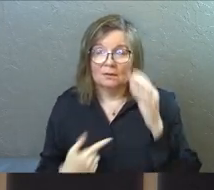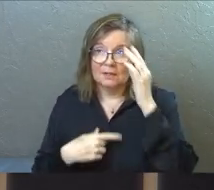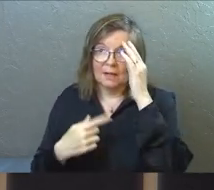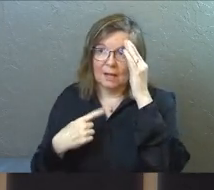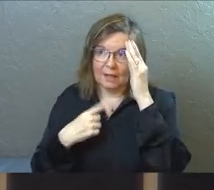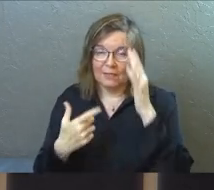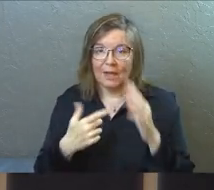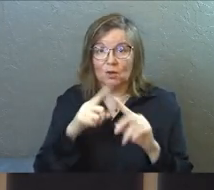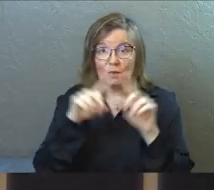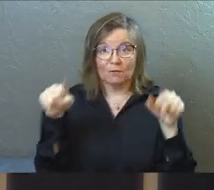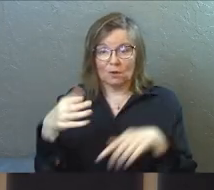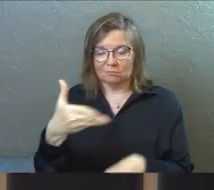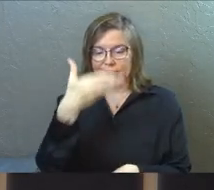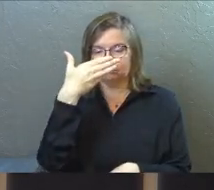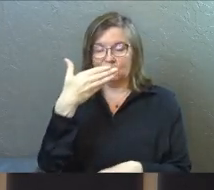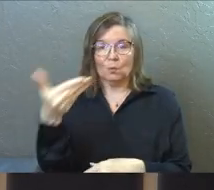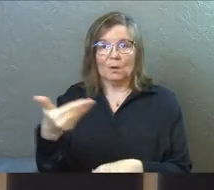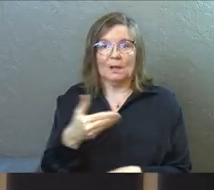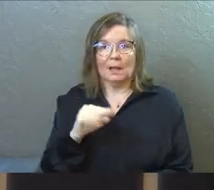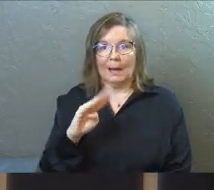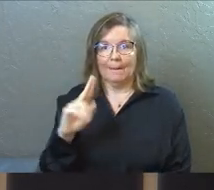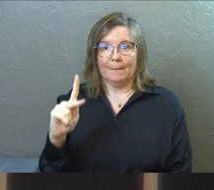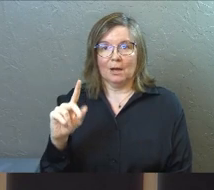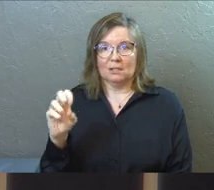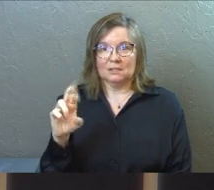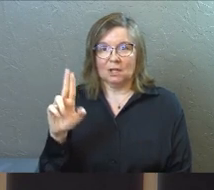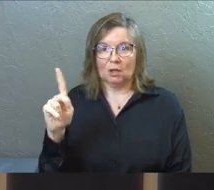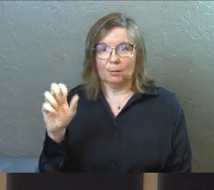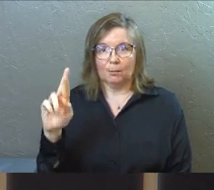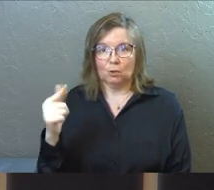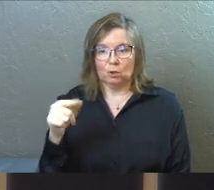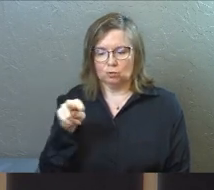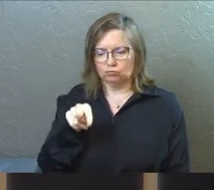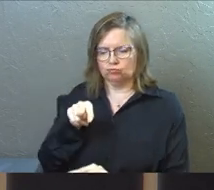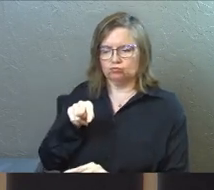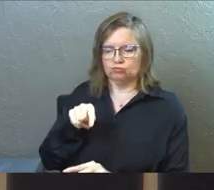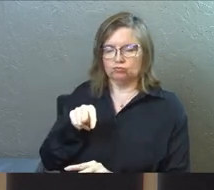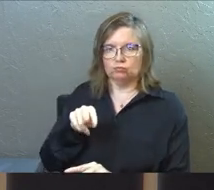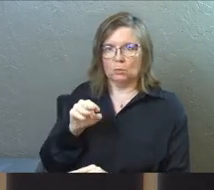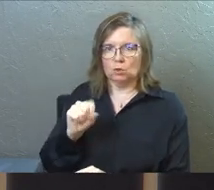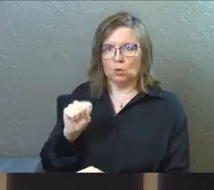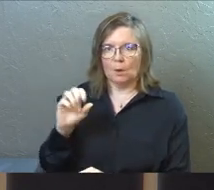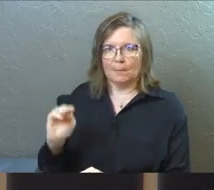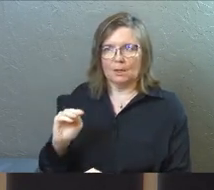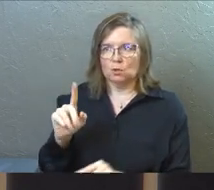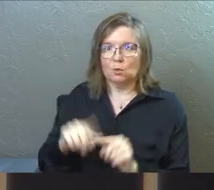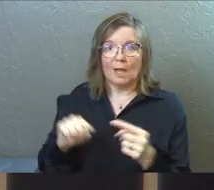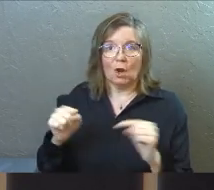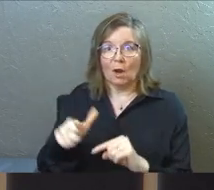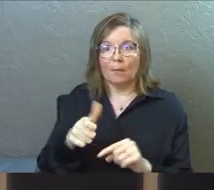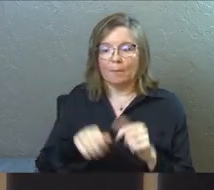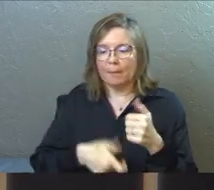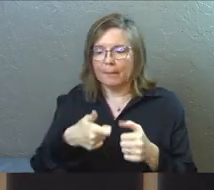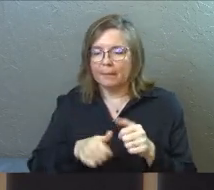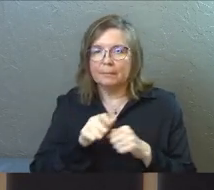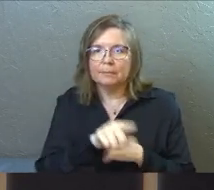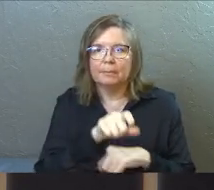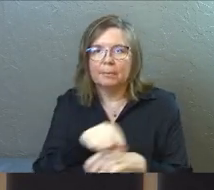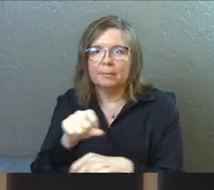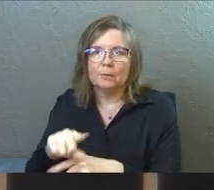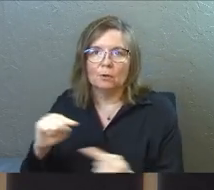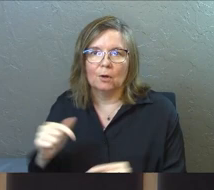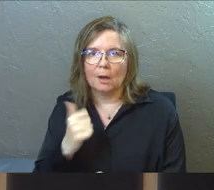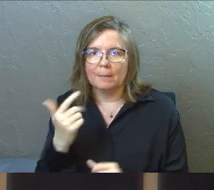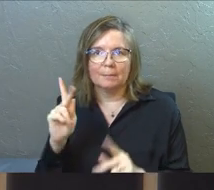And then when you got your screen, we'll hire Mark Zuckerberg to police your social media feed so you can't police or hurt anybody else online.